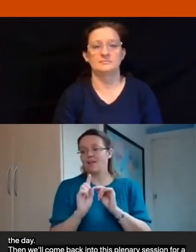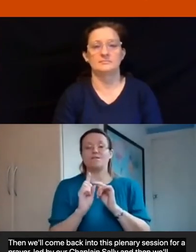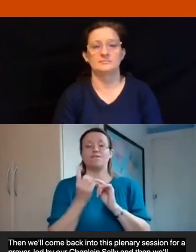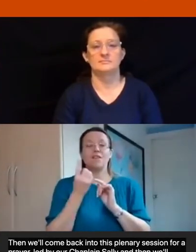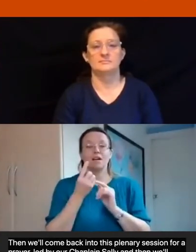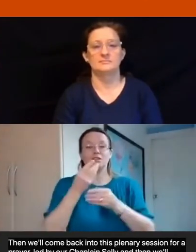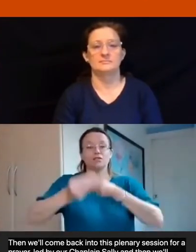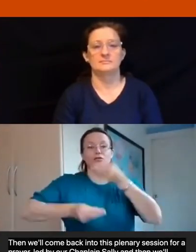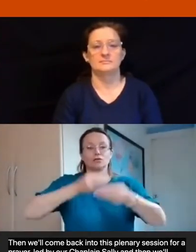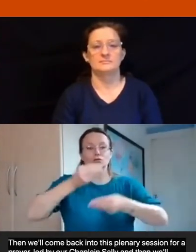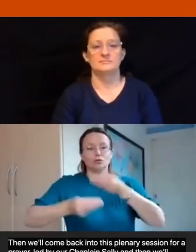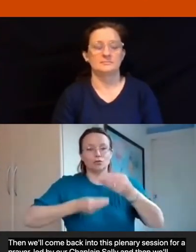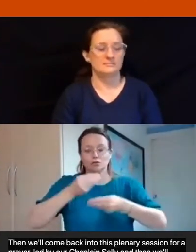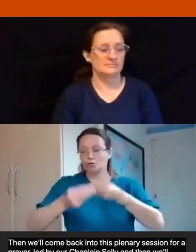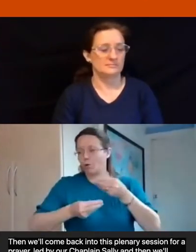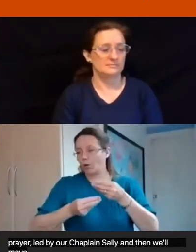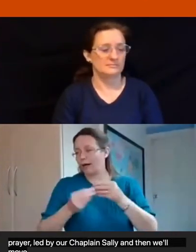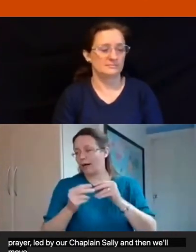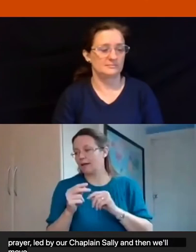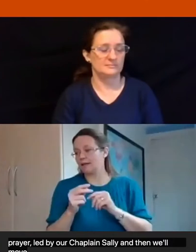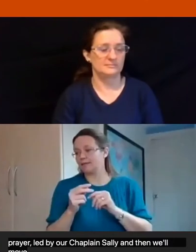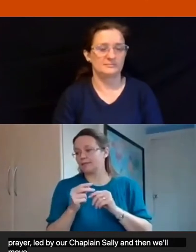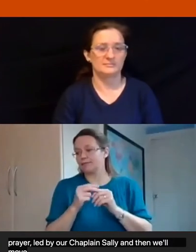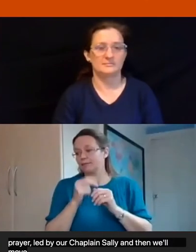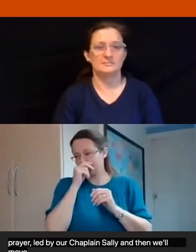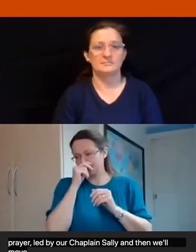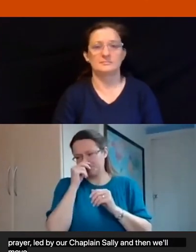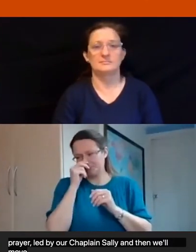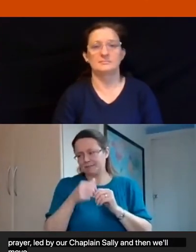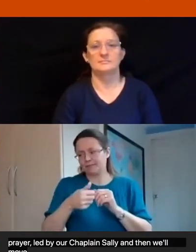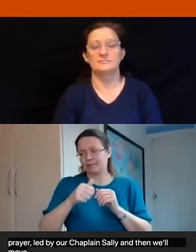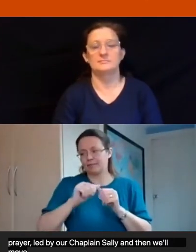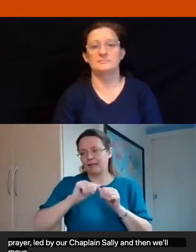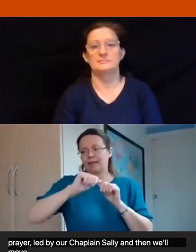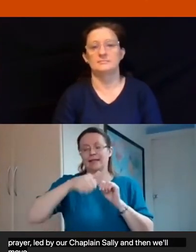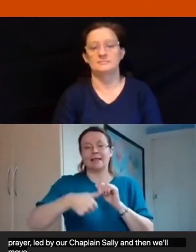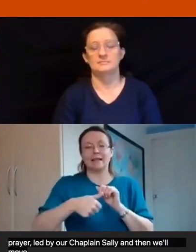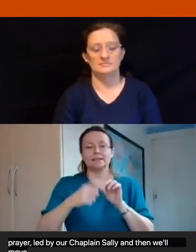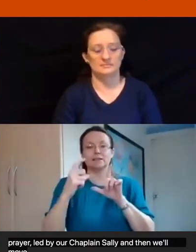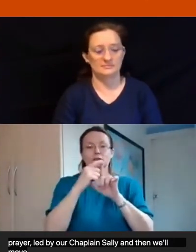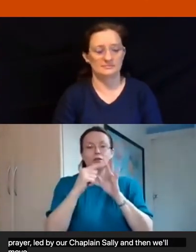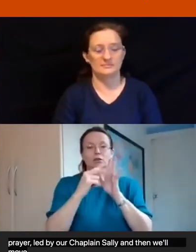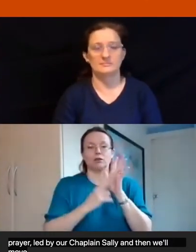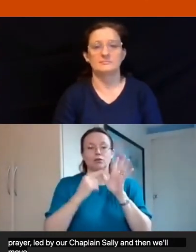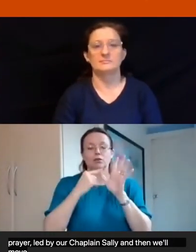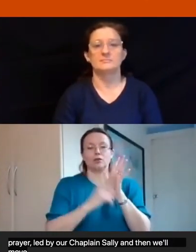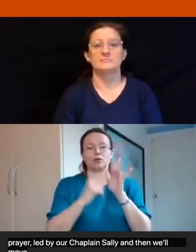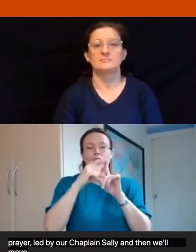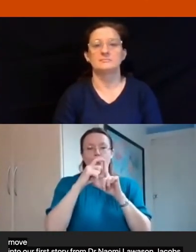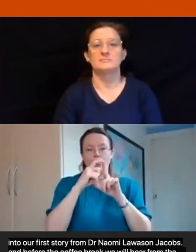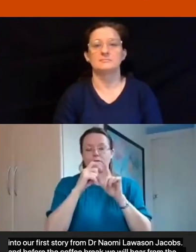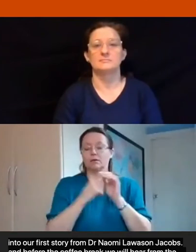lawson jacobs before the coffee break we'll be hearing from the lovely donald edie about his stories of